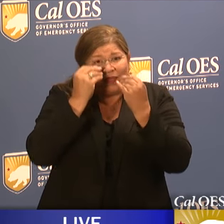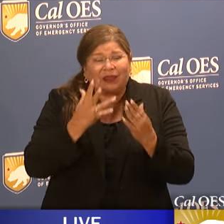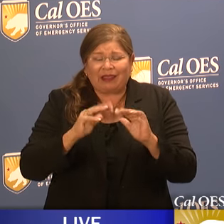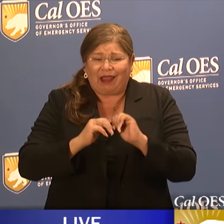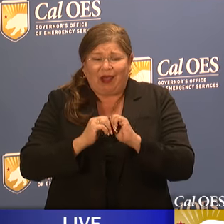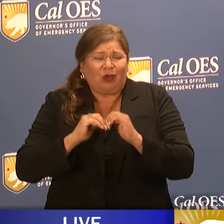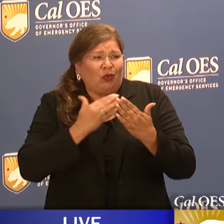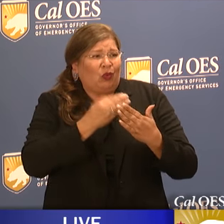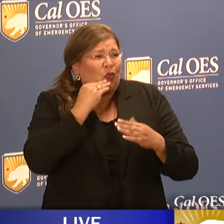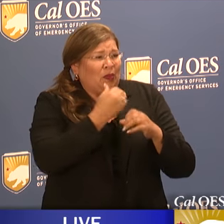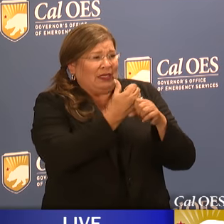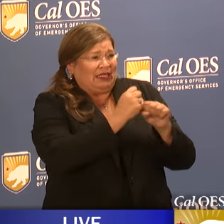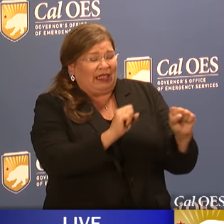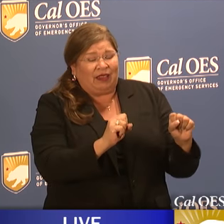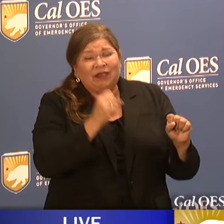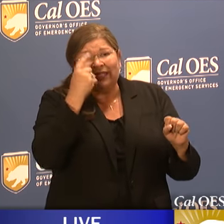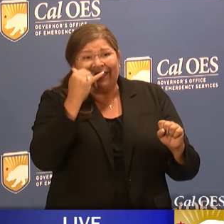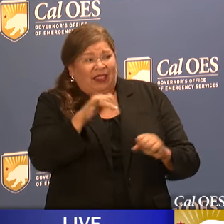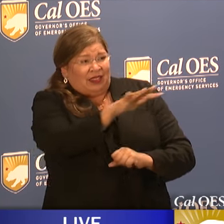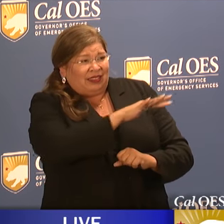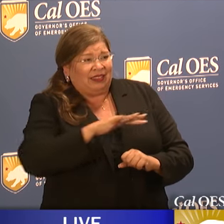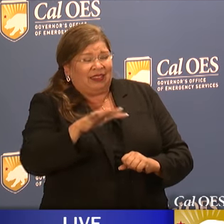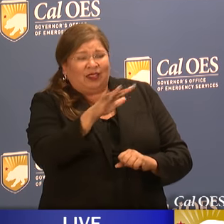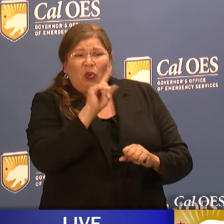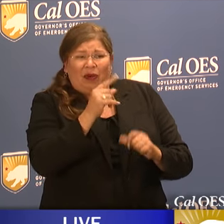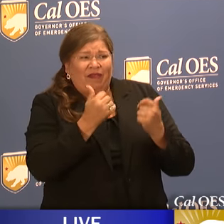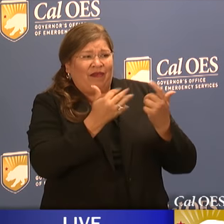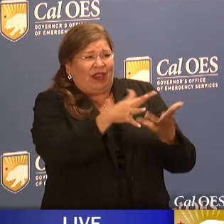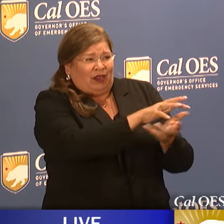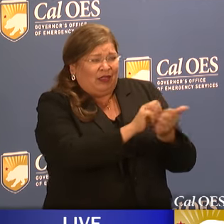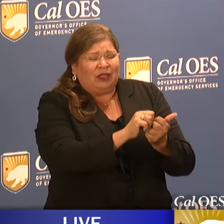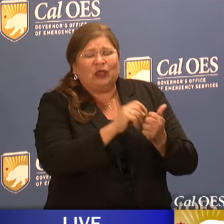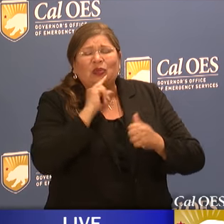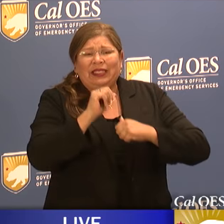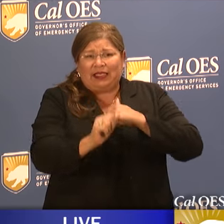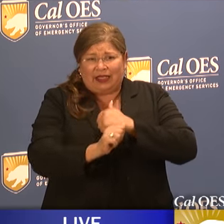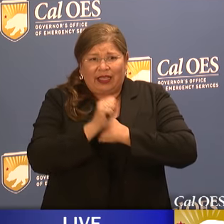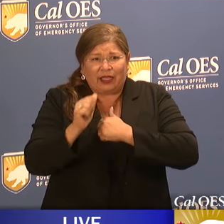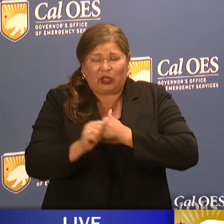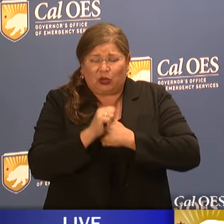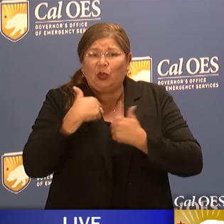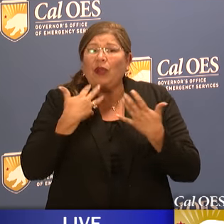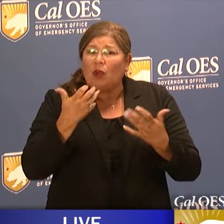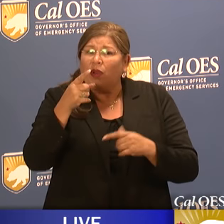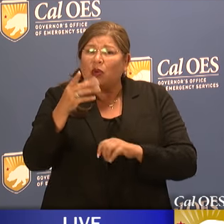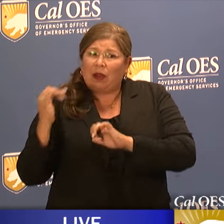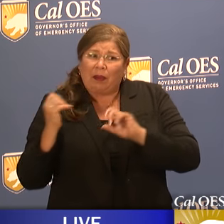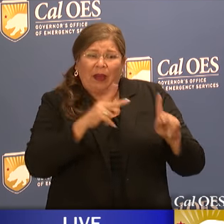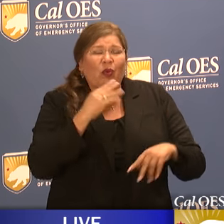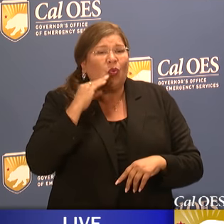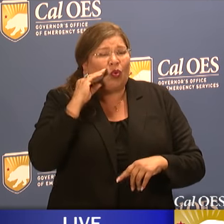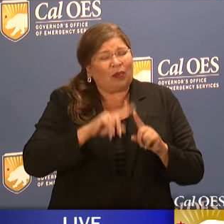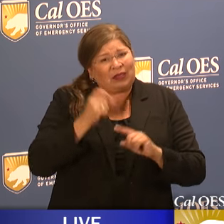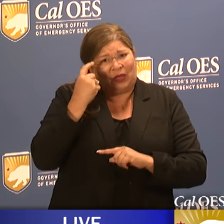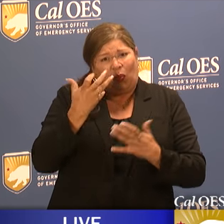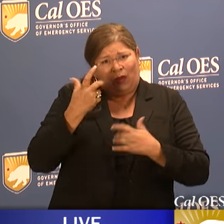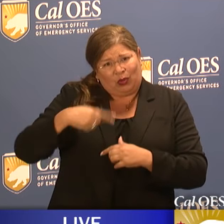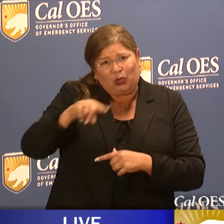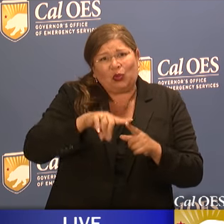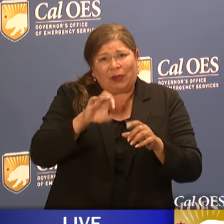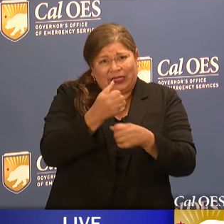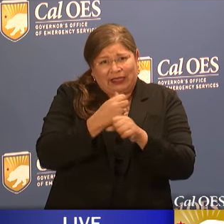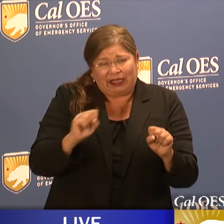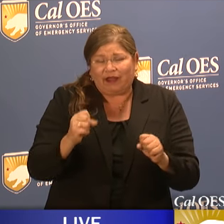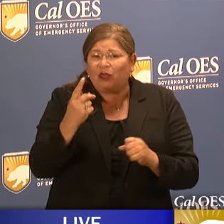home. Things are still very dangerous where the fires have gone through so we want you to go home but we want it to be safe and please go to our blogs